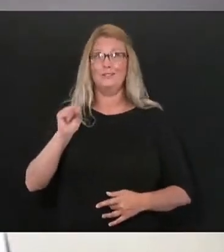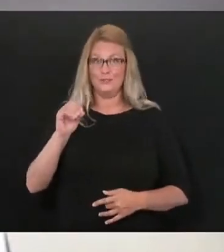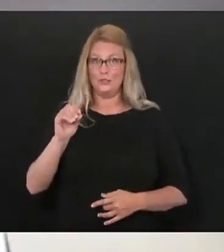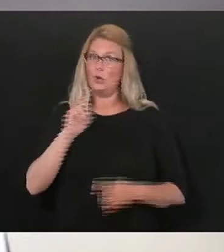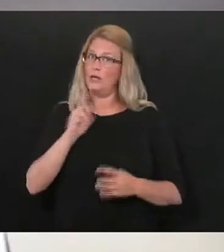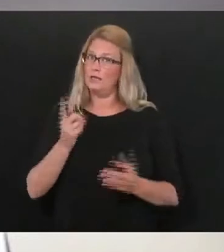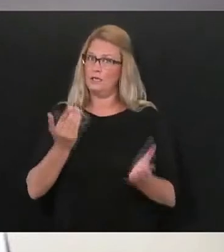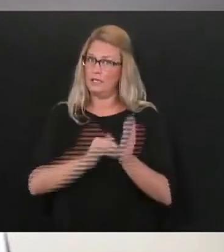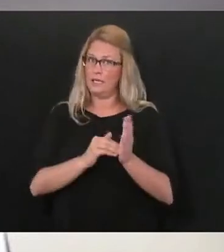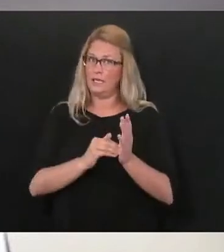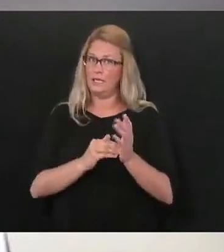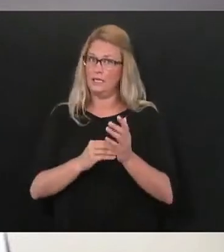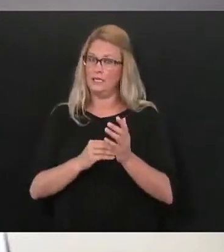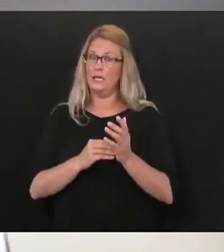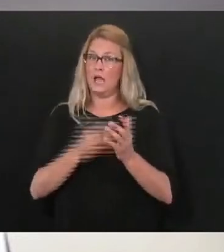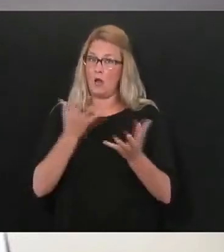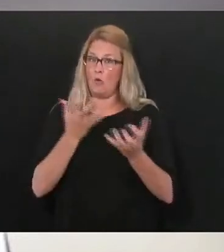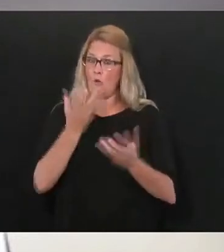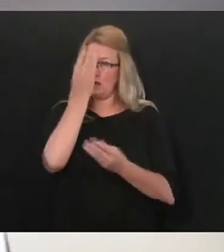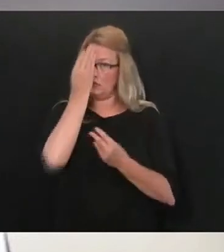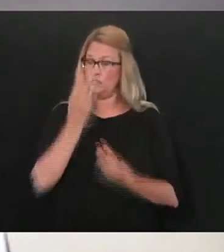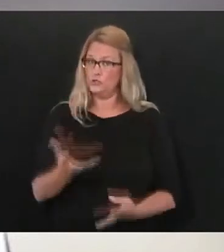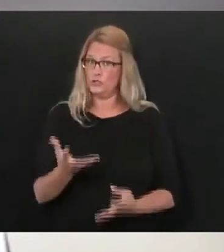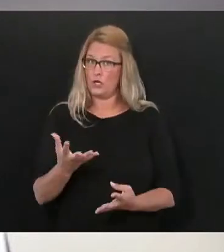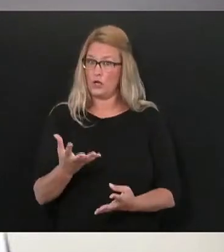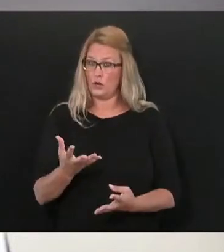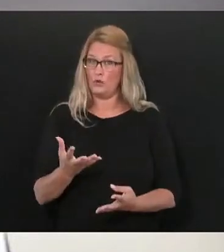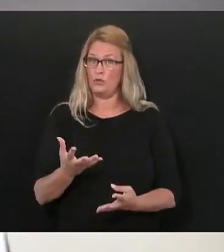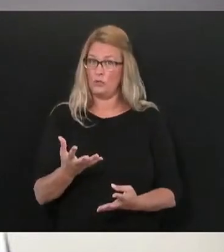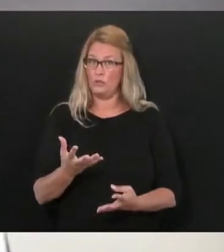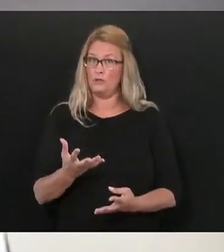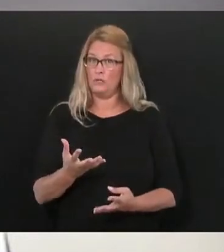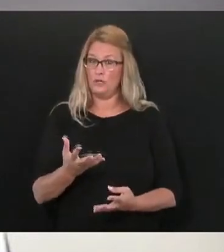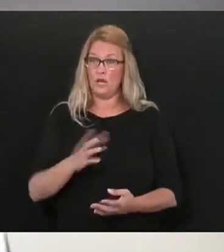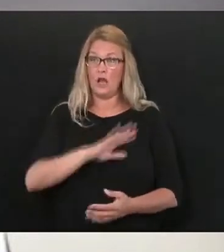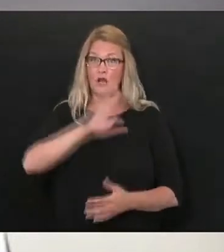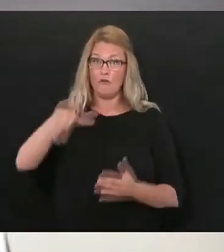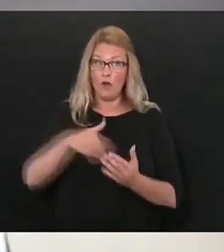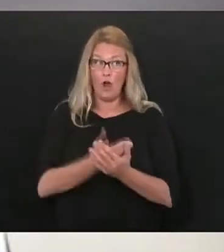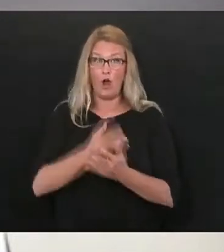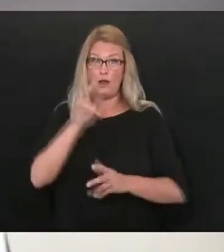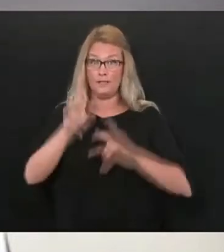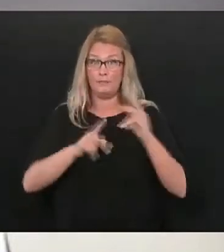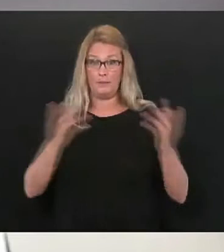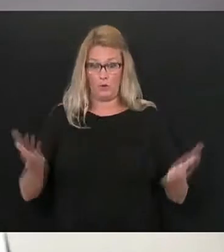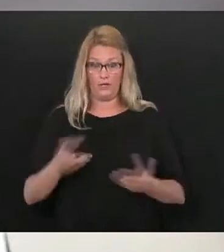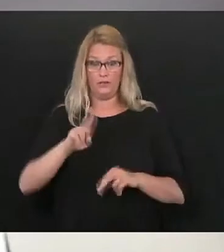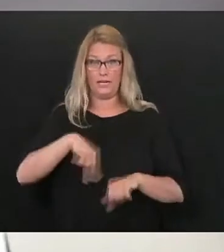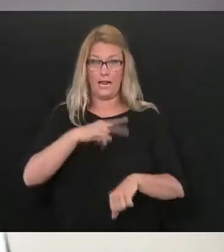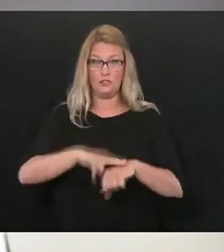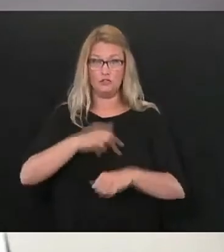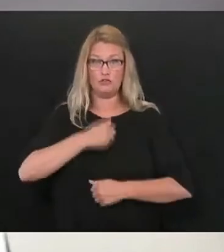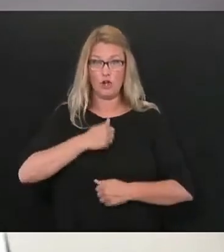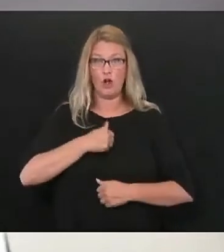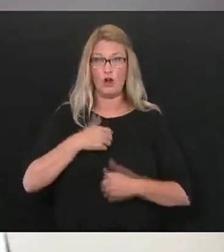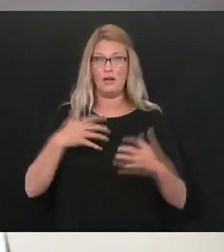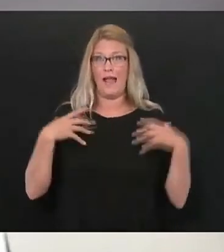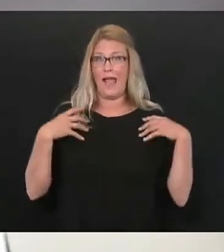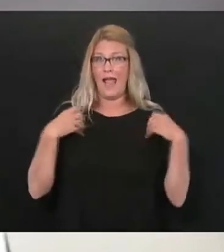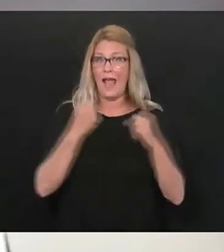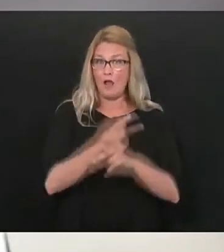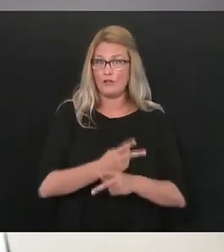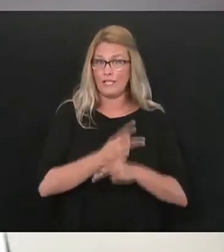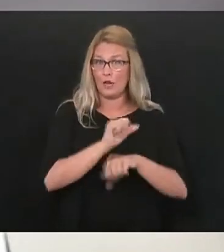reinforce as the governor does on behalf of the National Guard and all the folks healthcare workers first